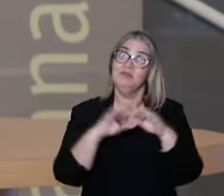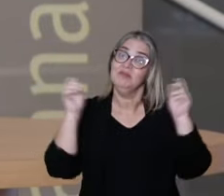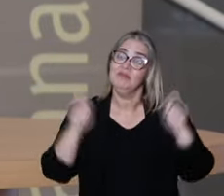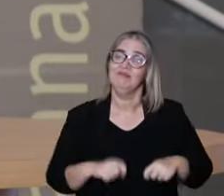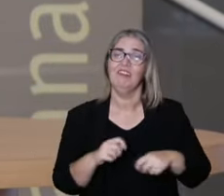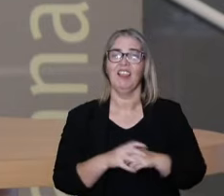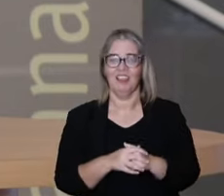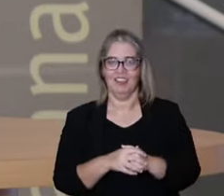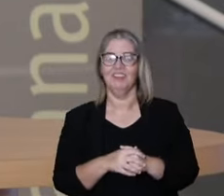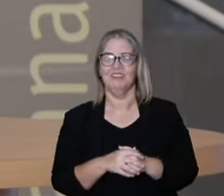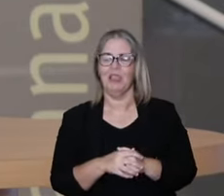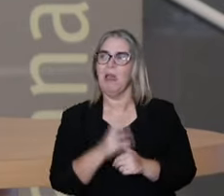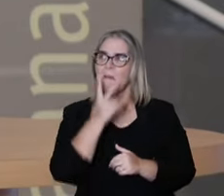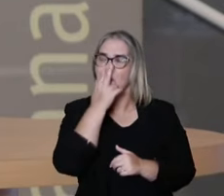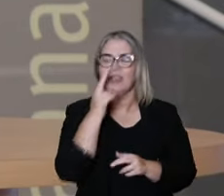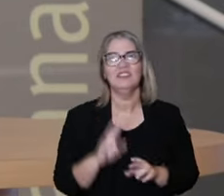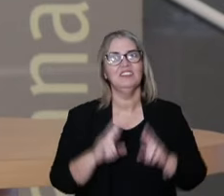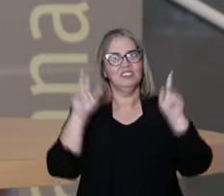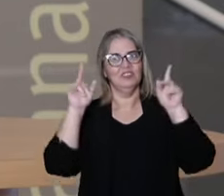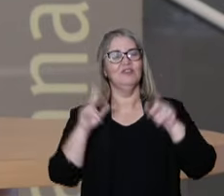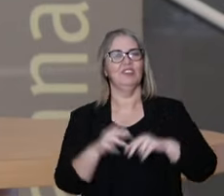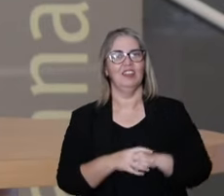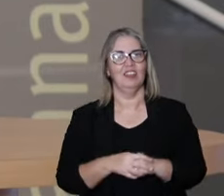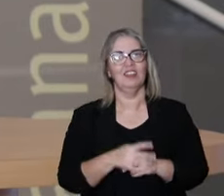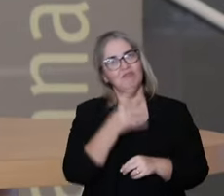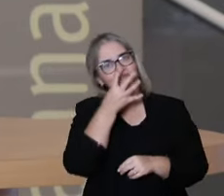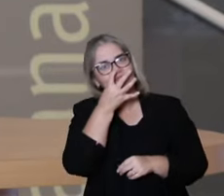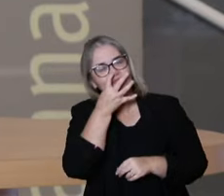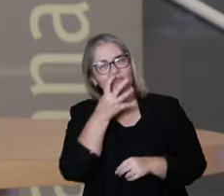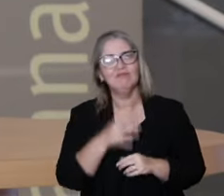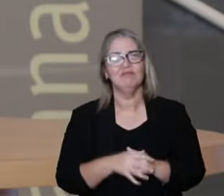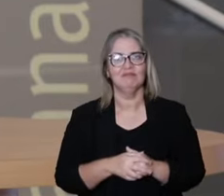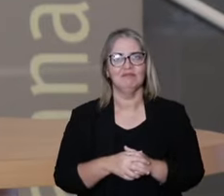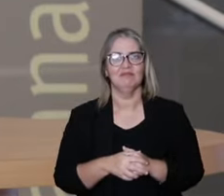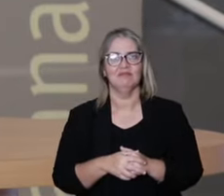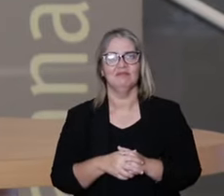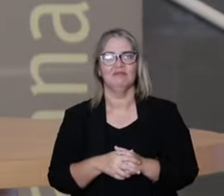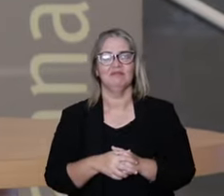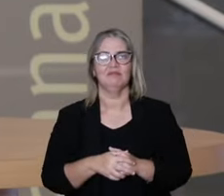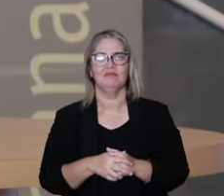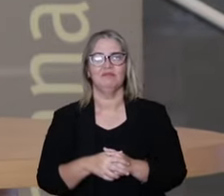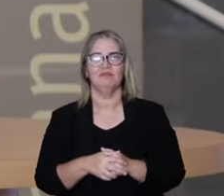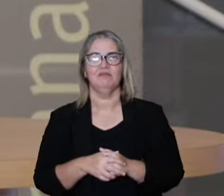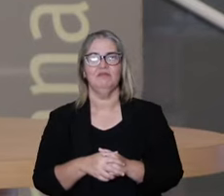need to be apart. They may have some congruence.